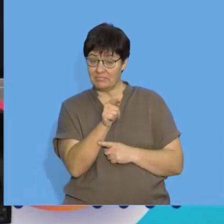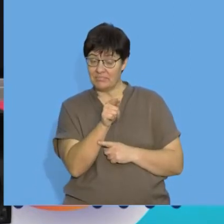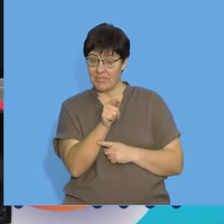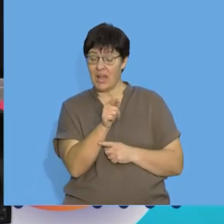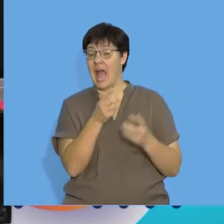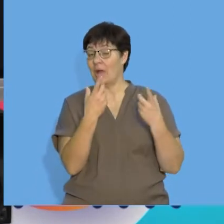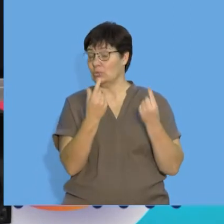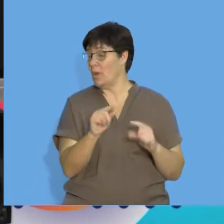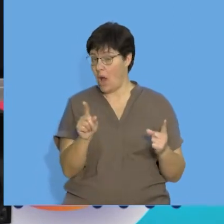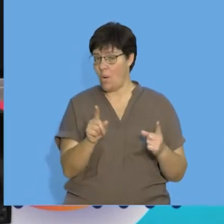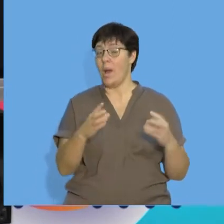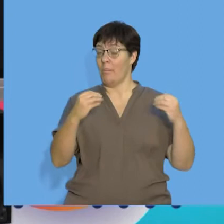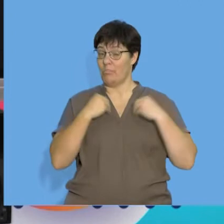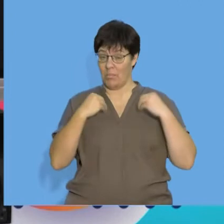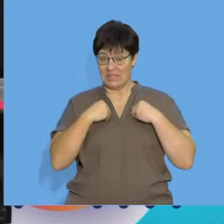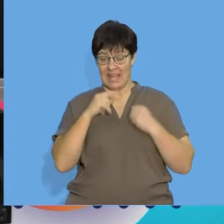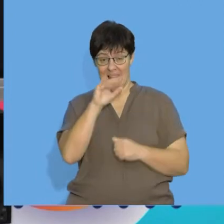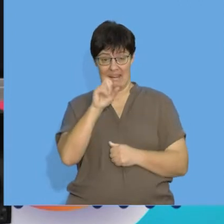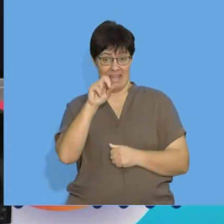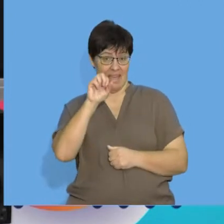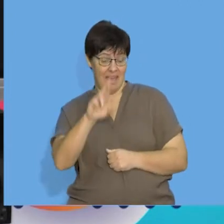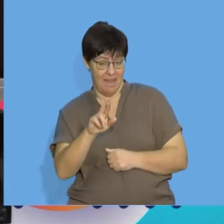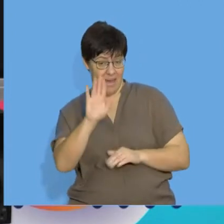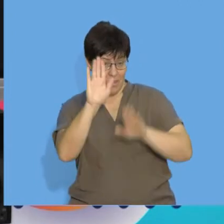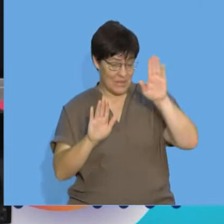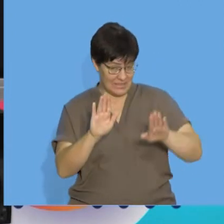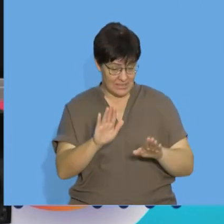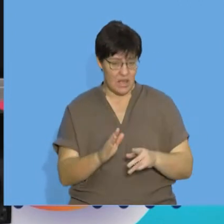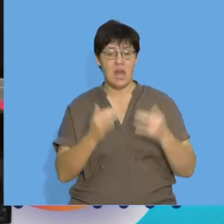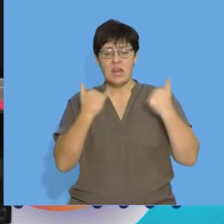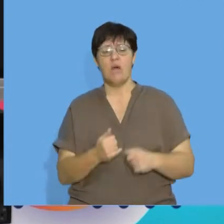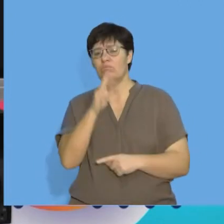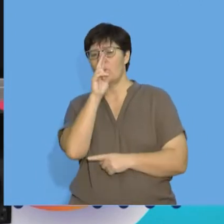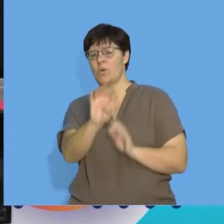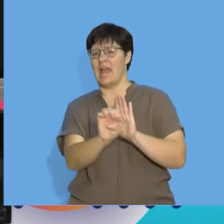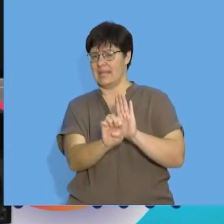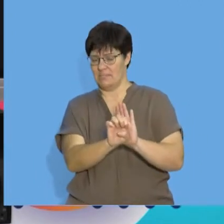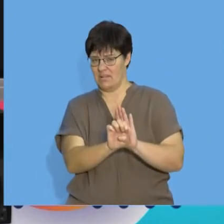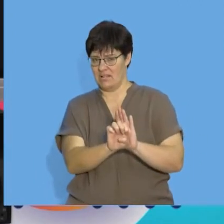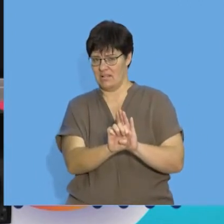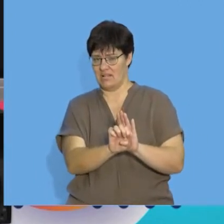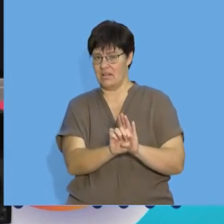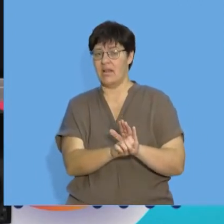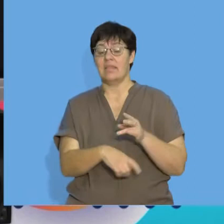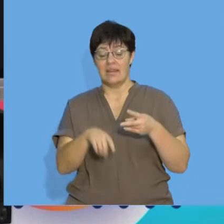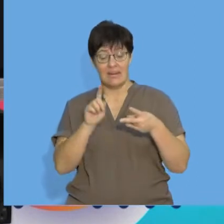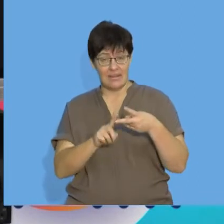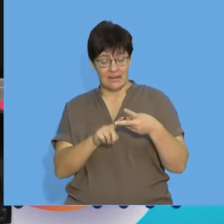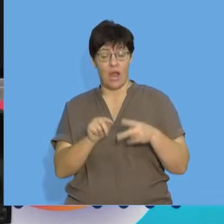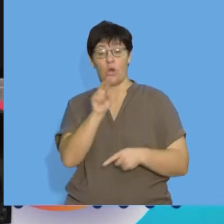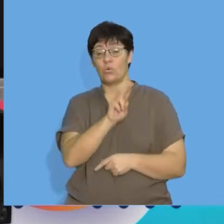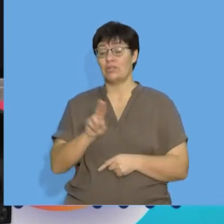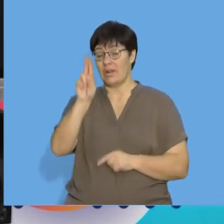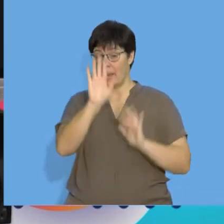that it's a property of a linear pattern, and we're going to first look at an example before defining what a quadratic